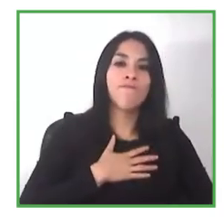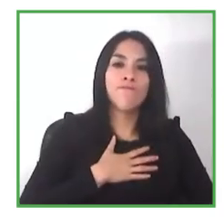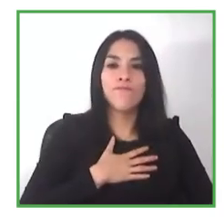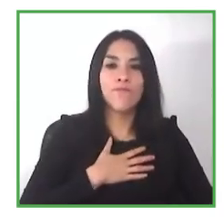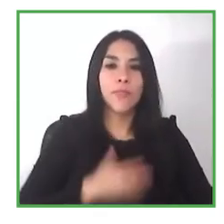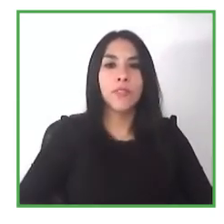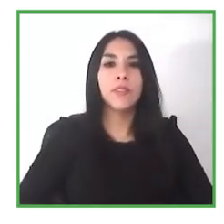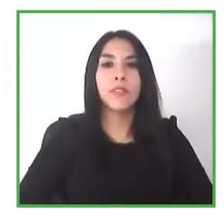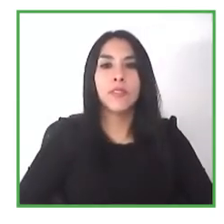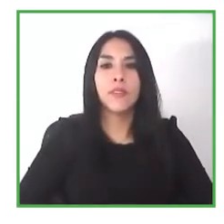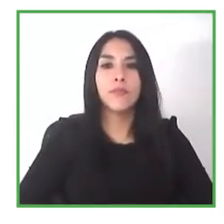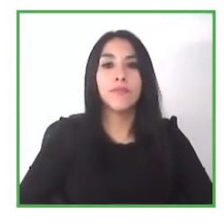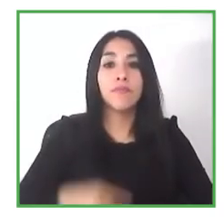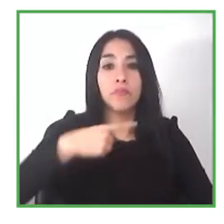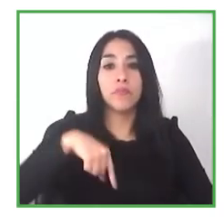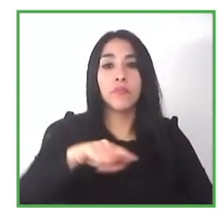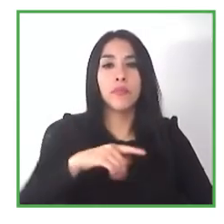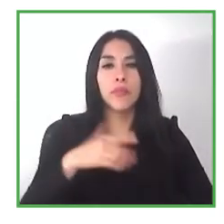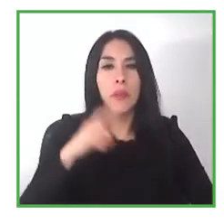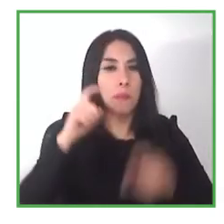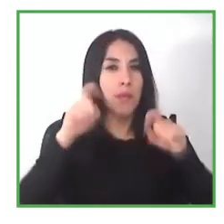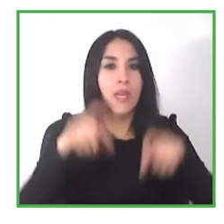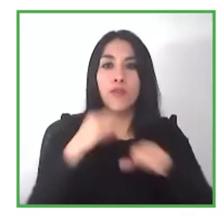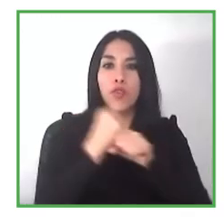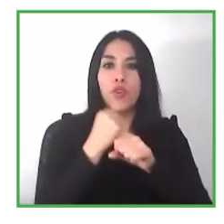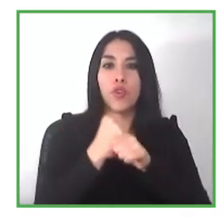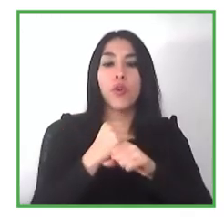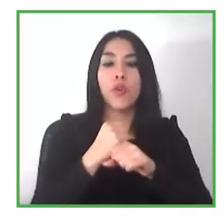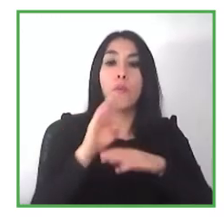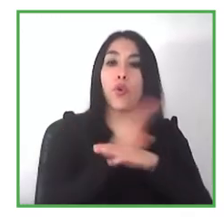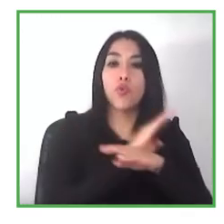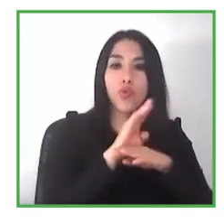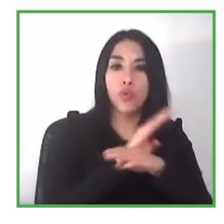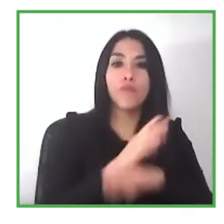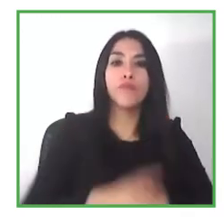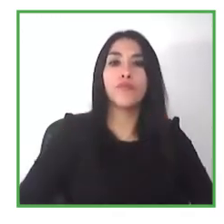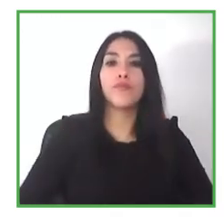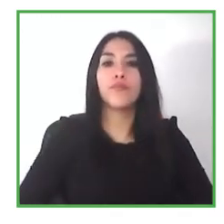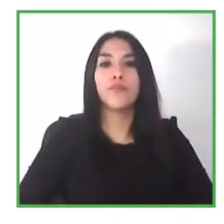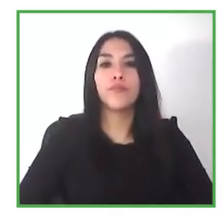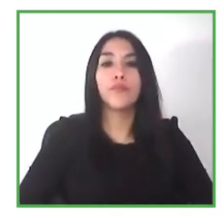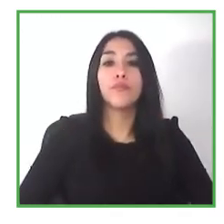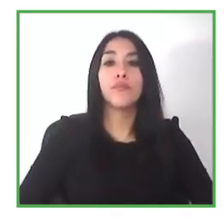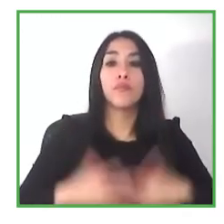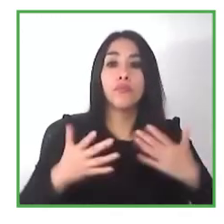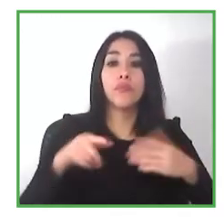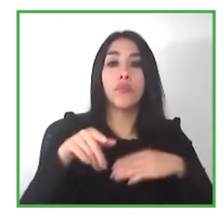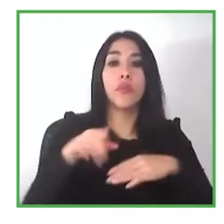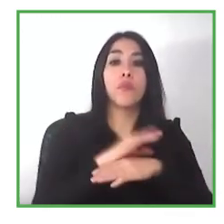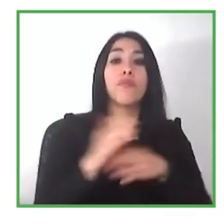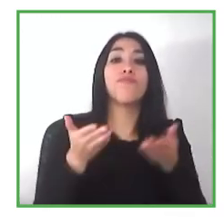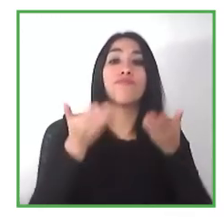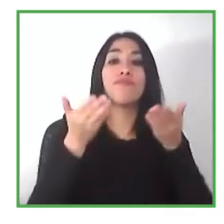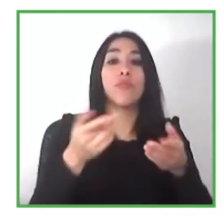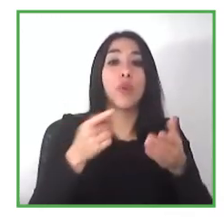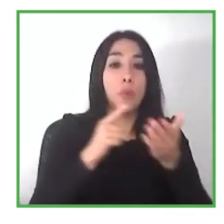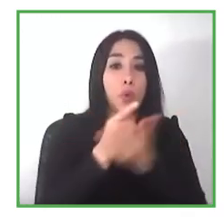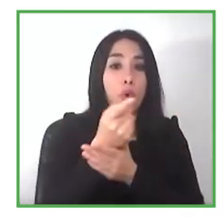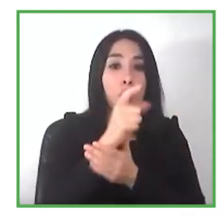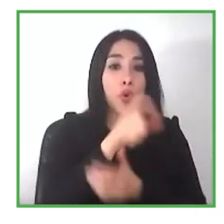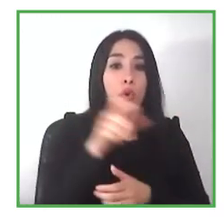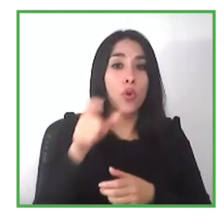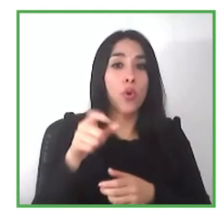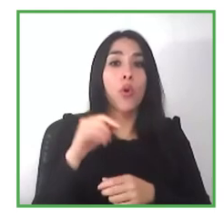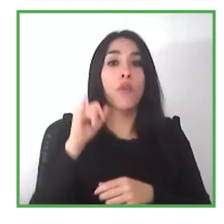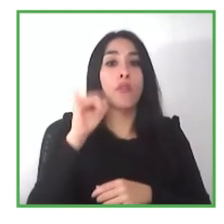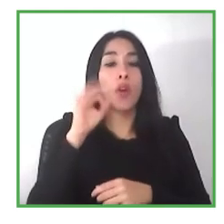and when they see people working that's when they truly um accept and and you know are more open